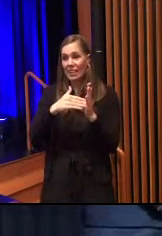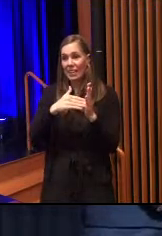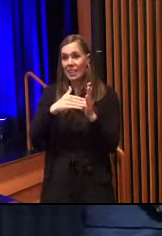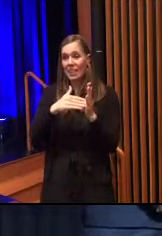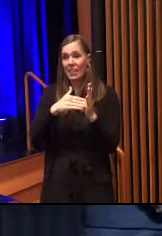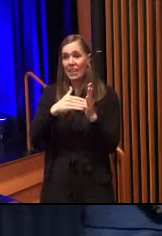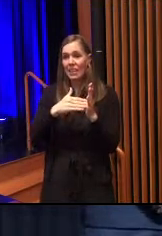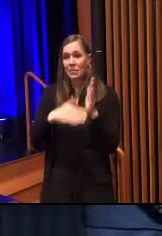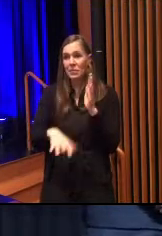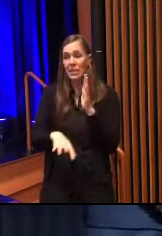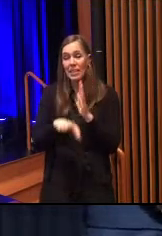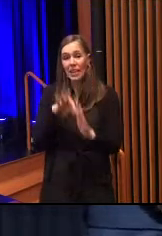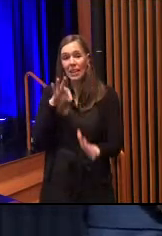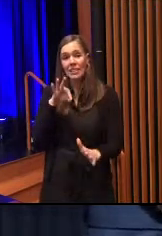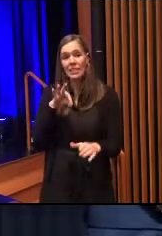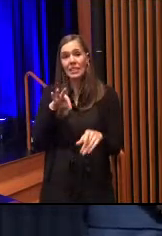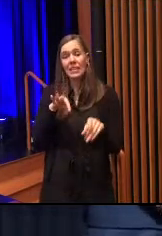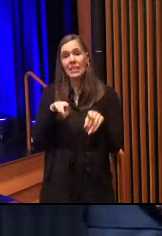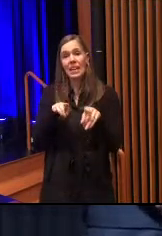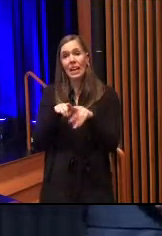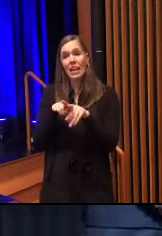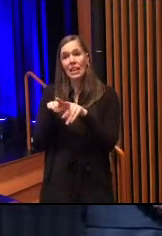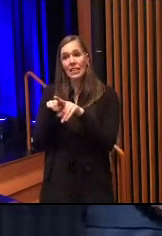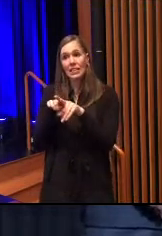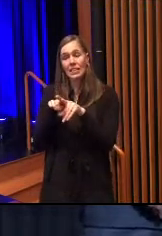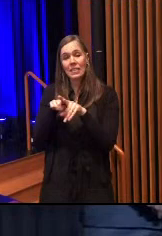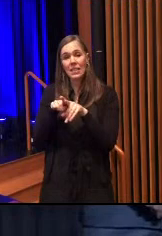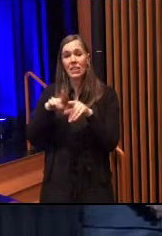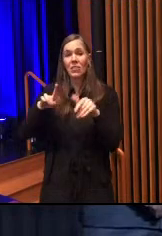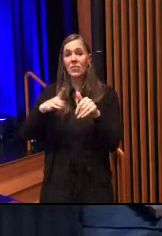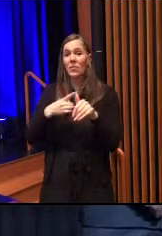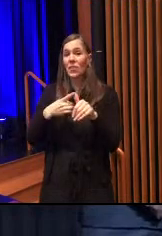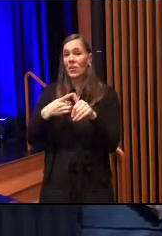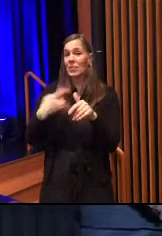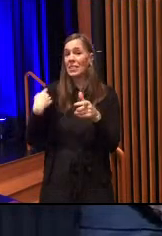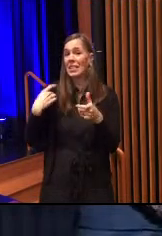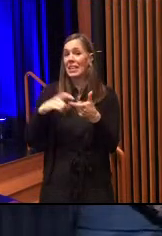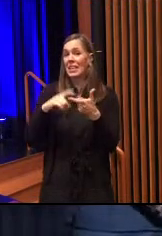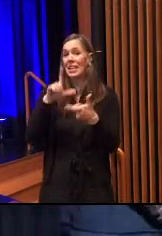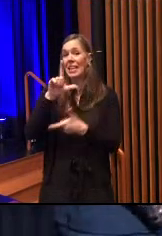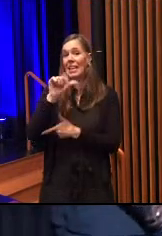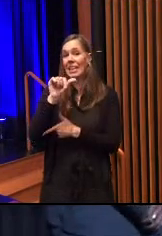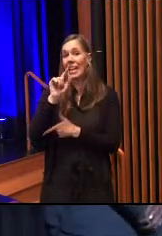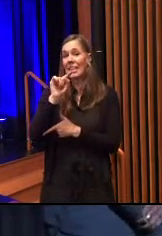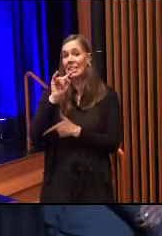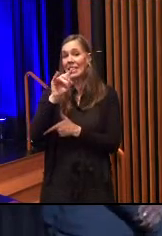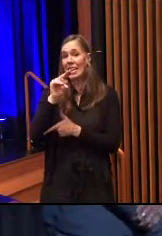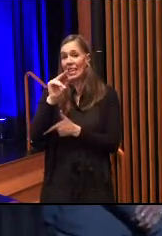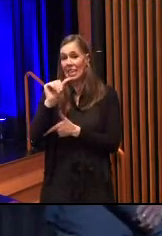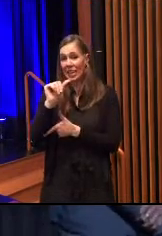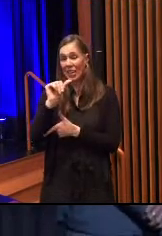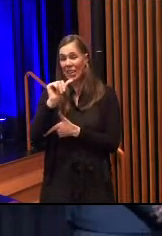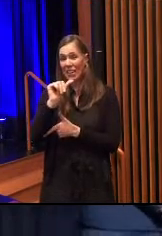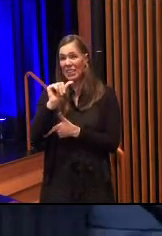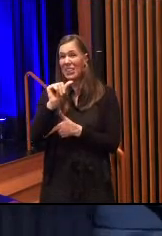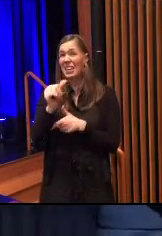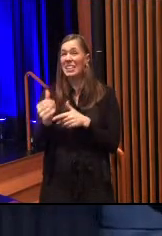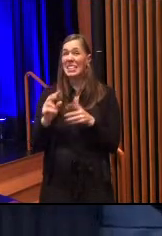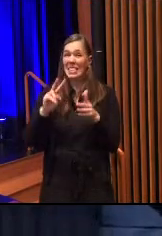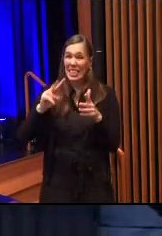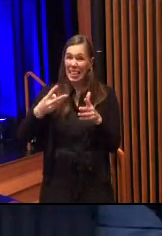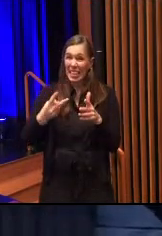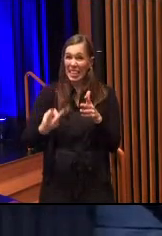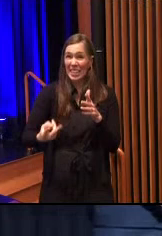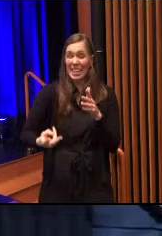elected as the, I guess, the first Latina re-election. And it means a lot, especially